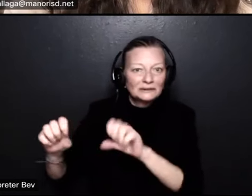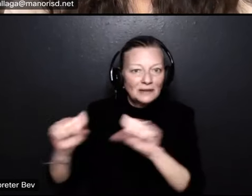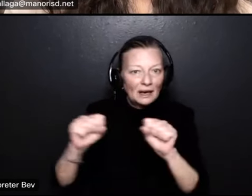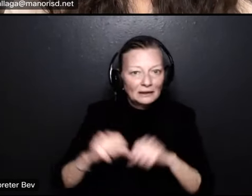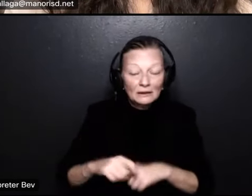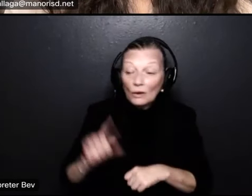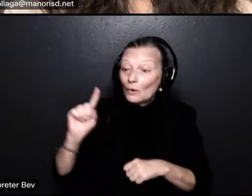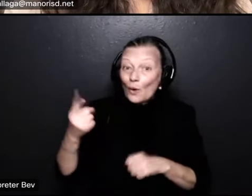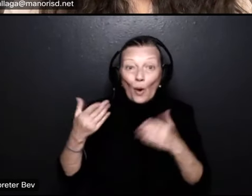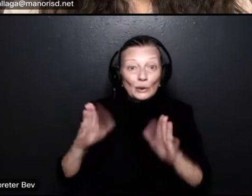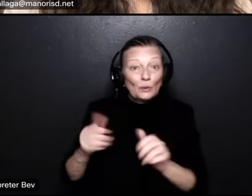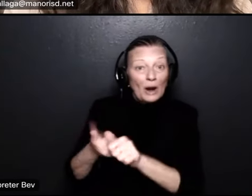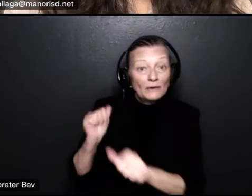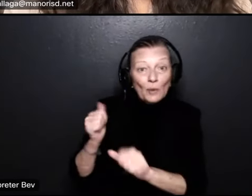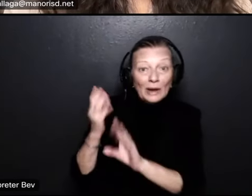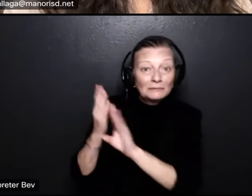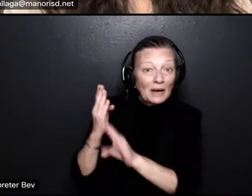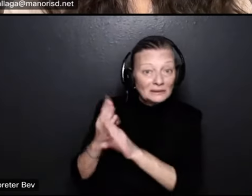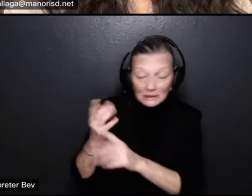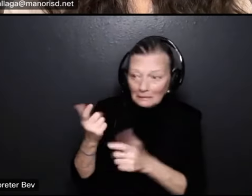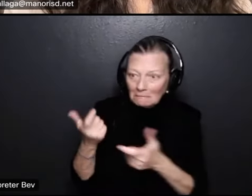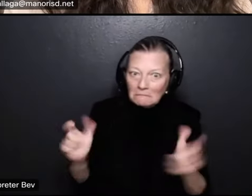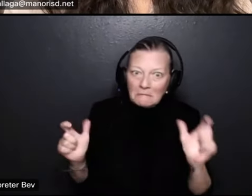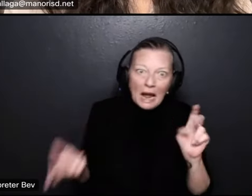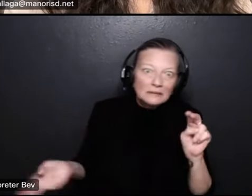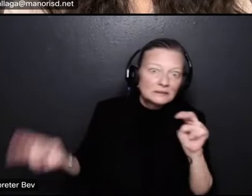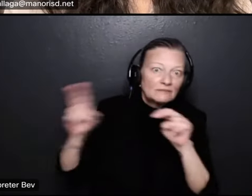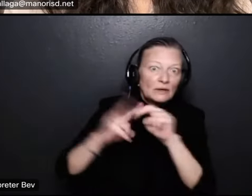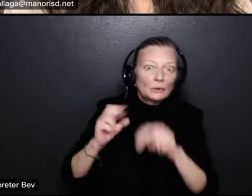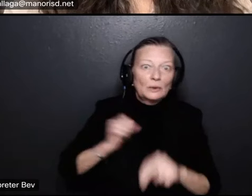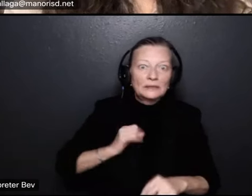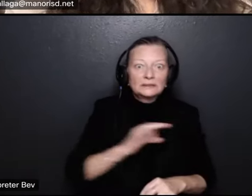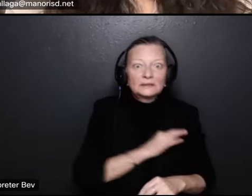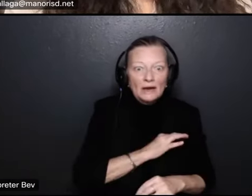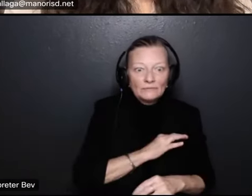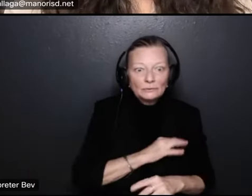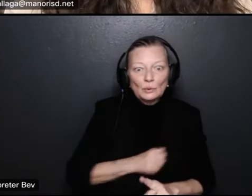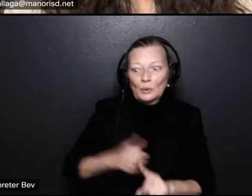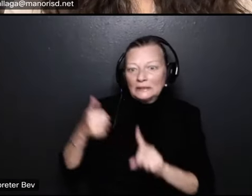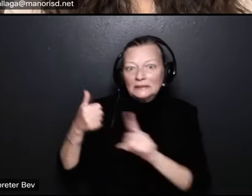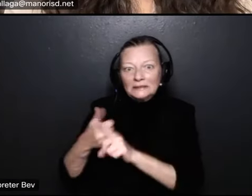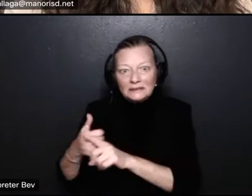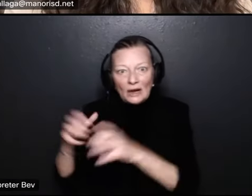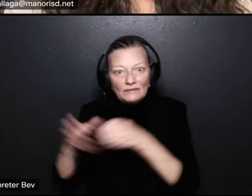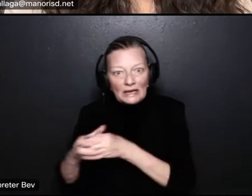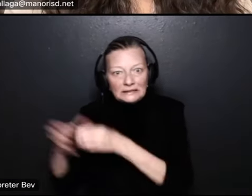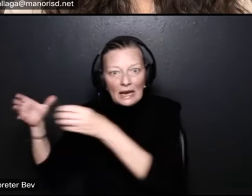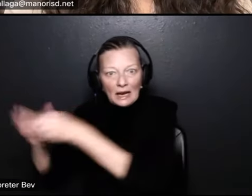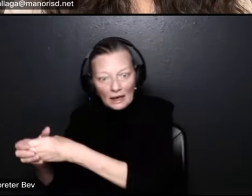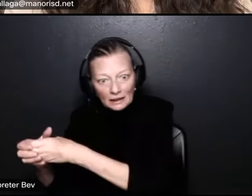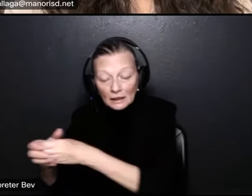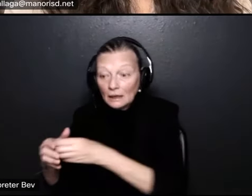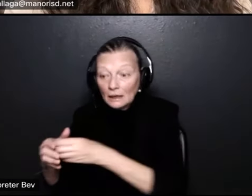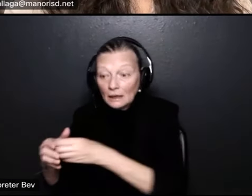busing would be a massive increase in staffing to self-contain both sides but if you do that of course what did you just do you just